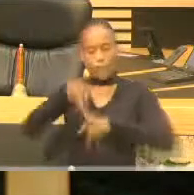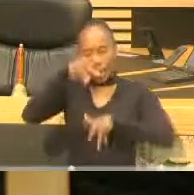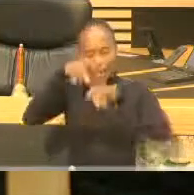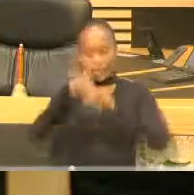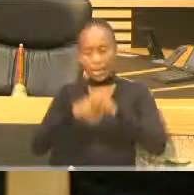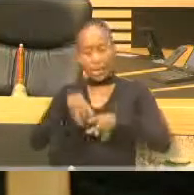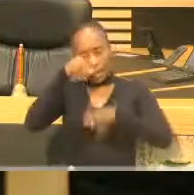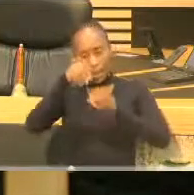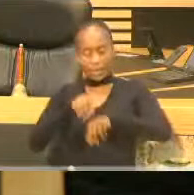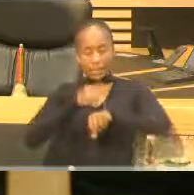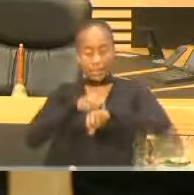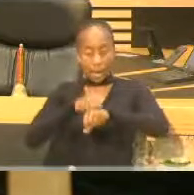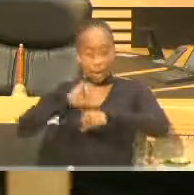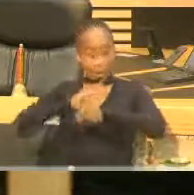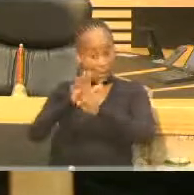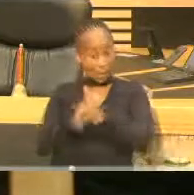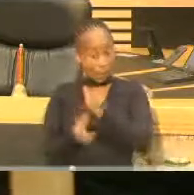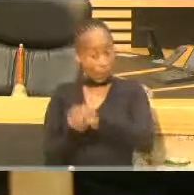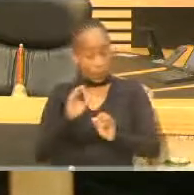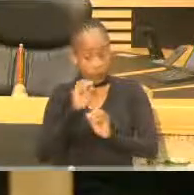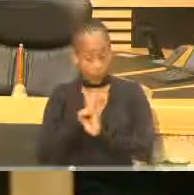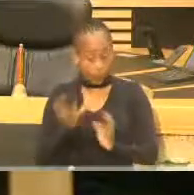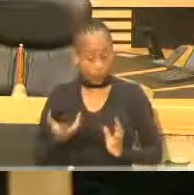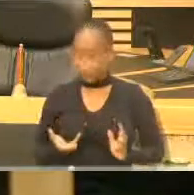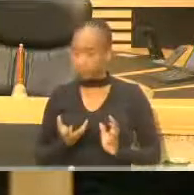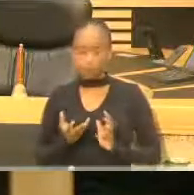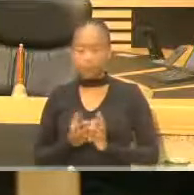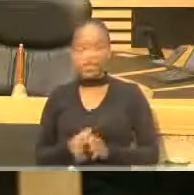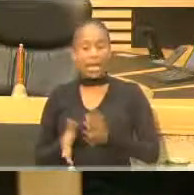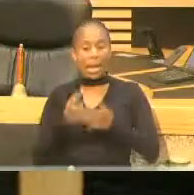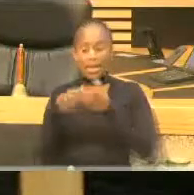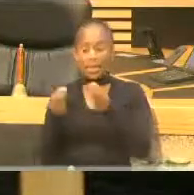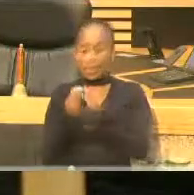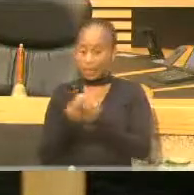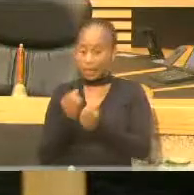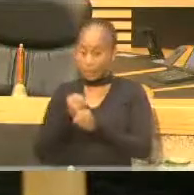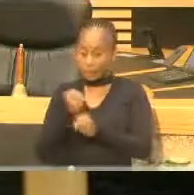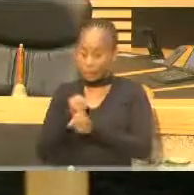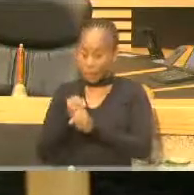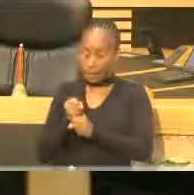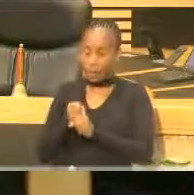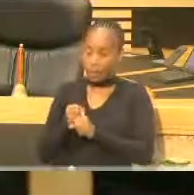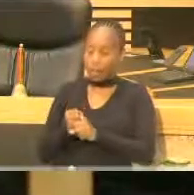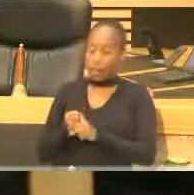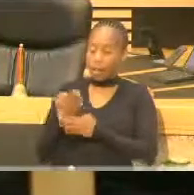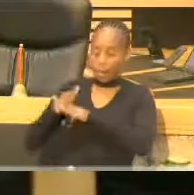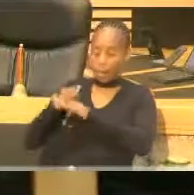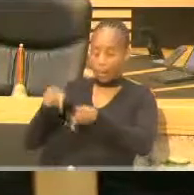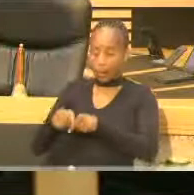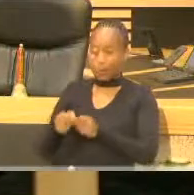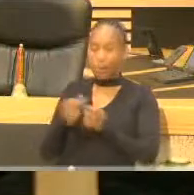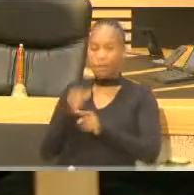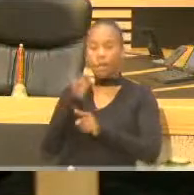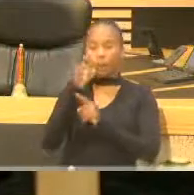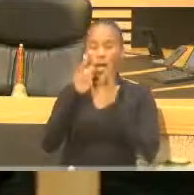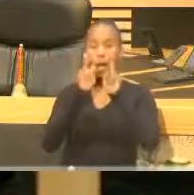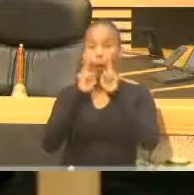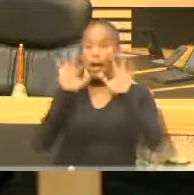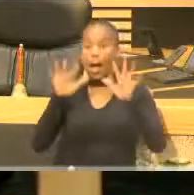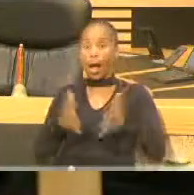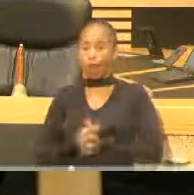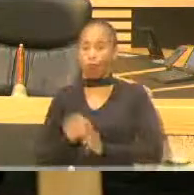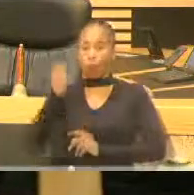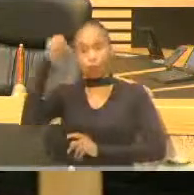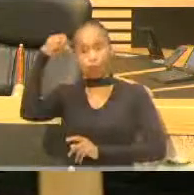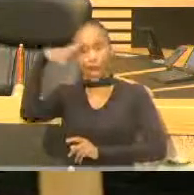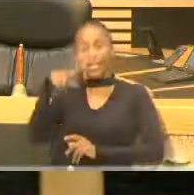the pandemic. Whatever difficulties and inconveniences of the moment, the future looks bright. Only to the extent that we hold